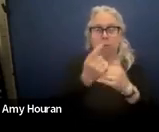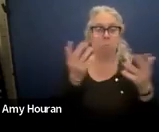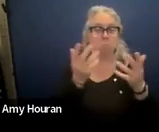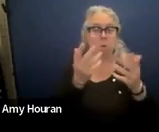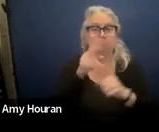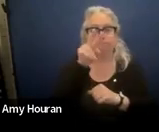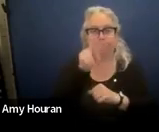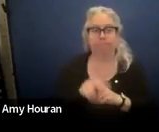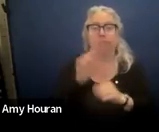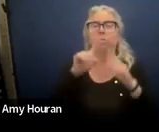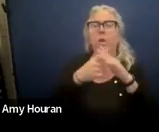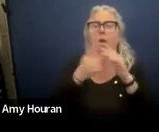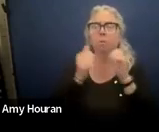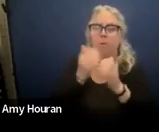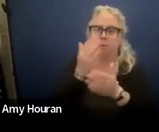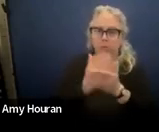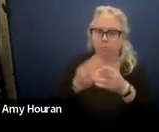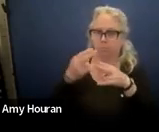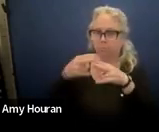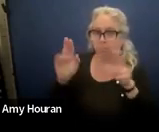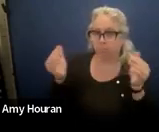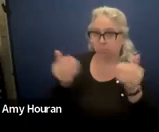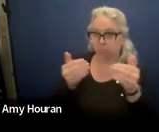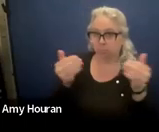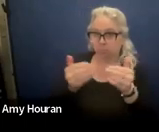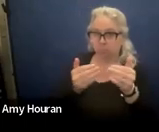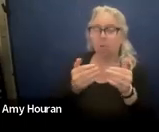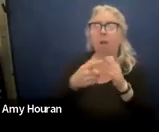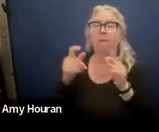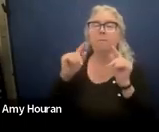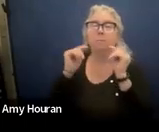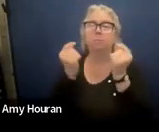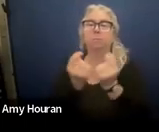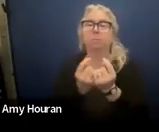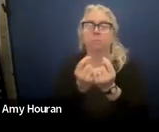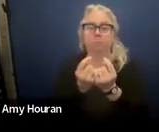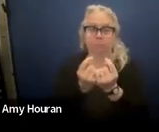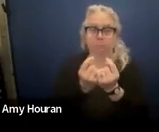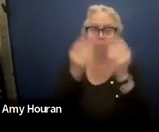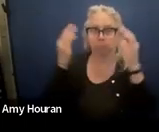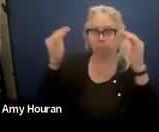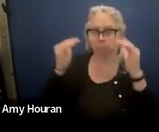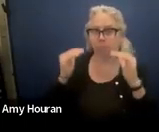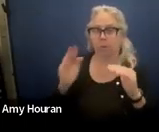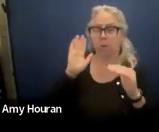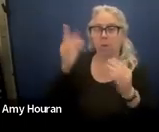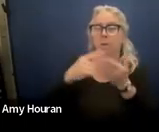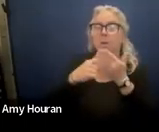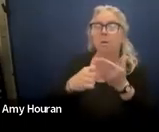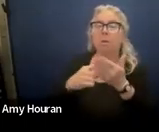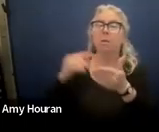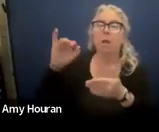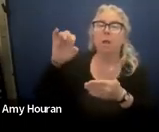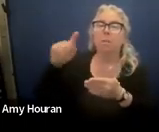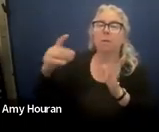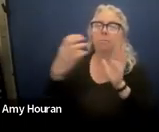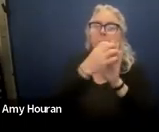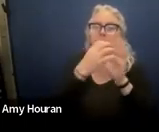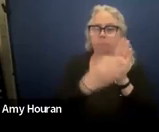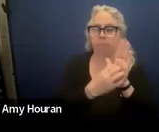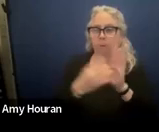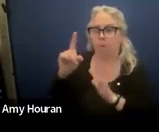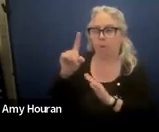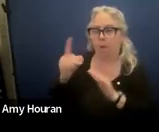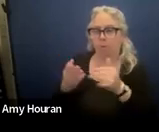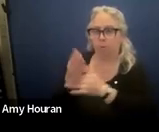will start with some brief introductions from our team then we will go over iep sections one through four